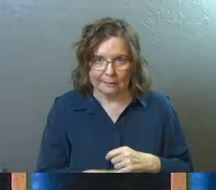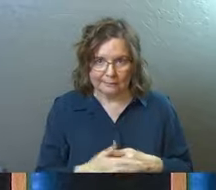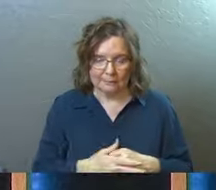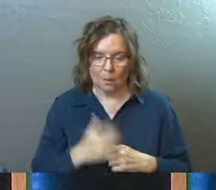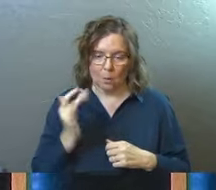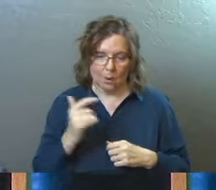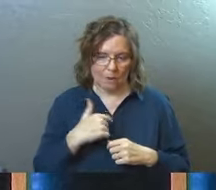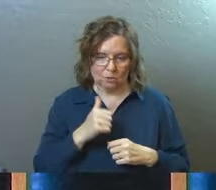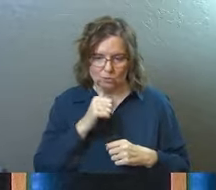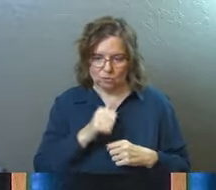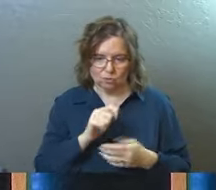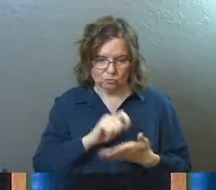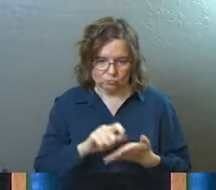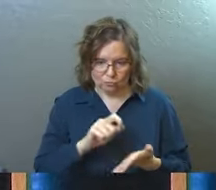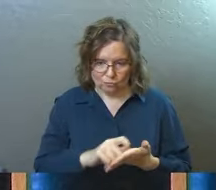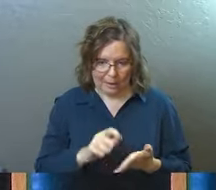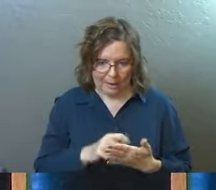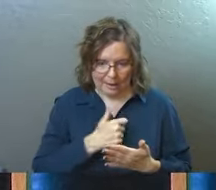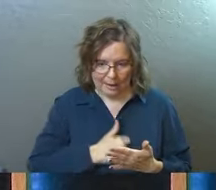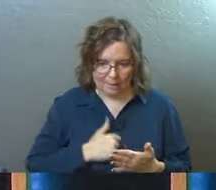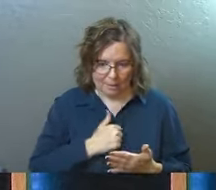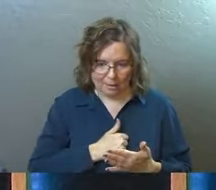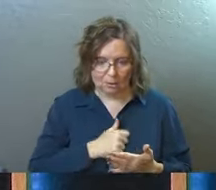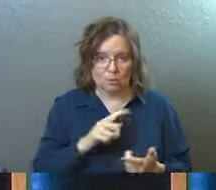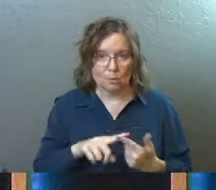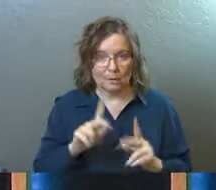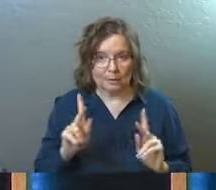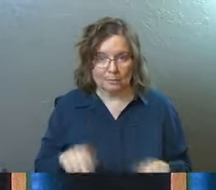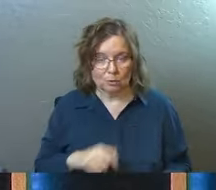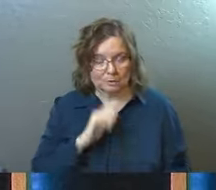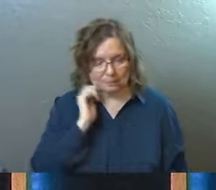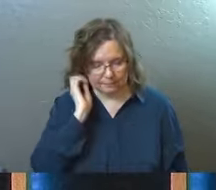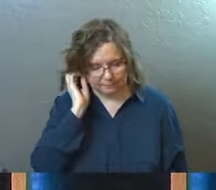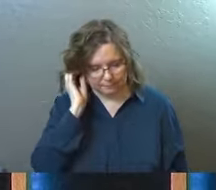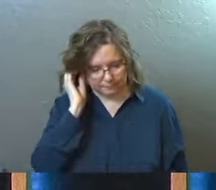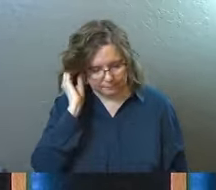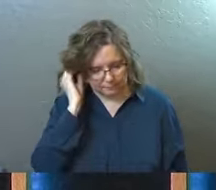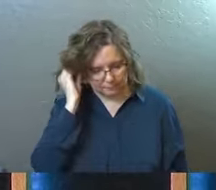on why I shouldn't write an apology to this person.